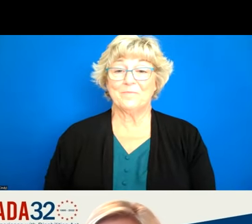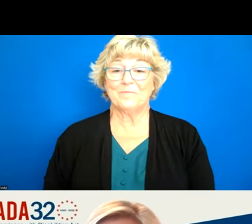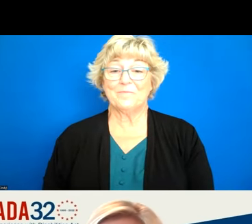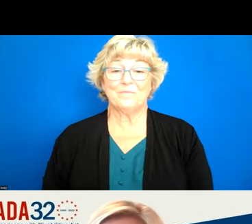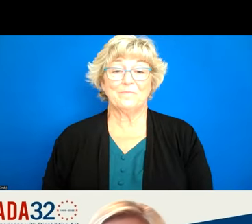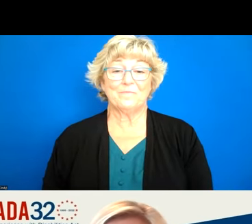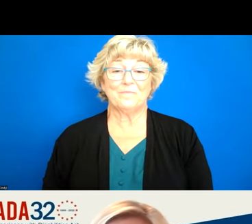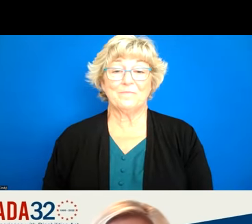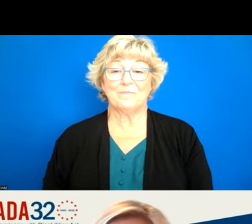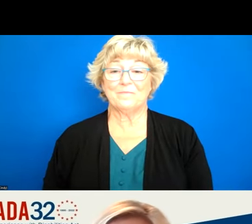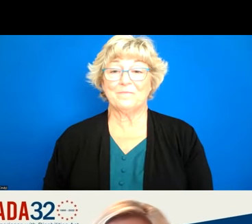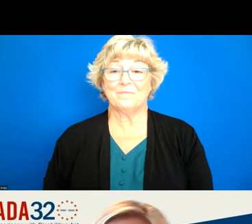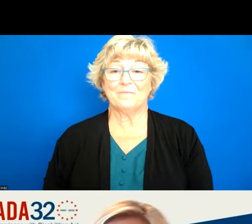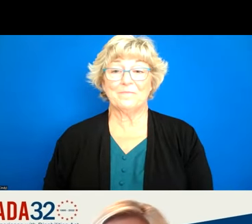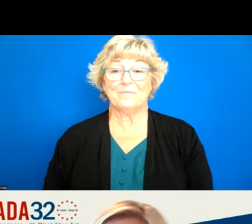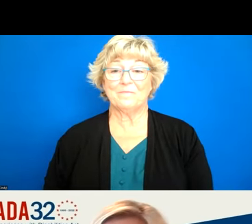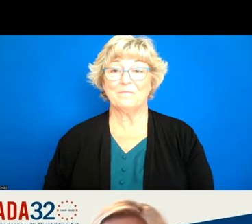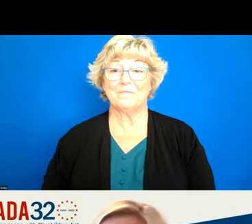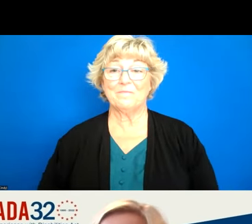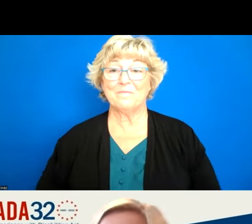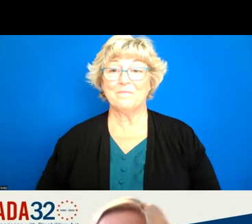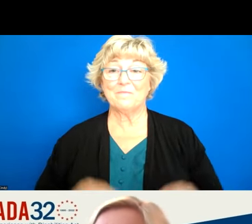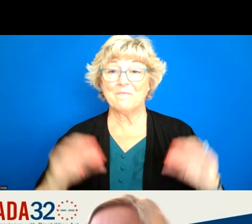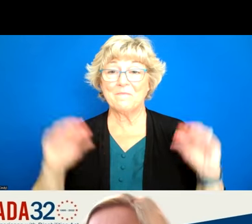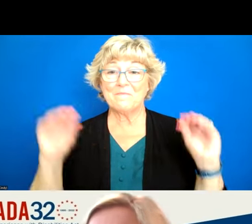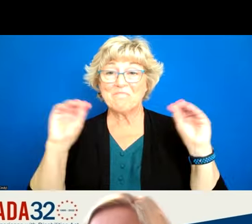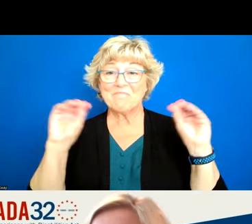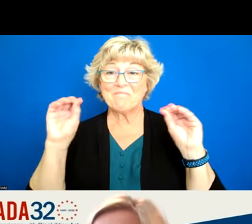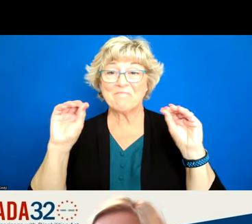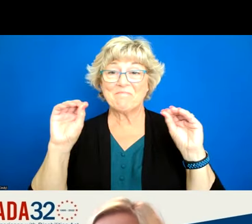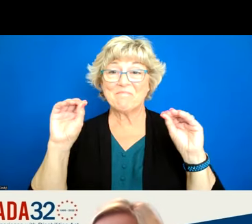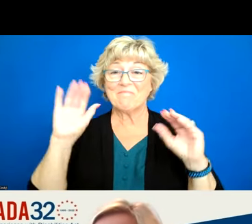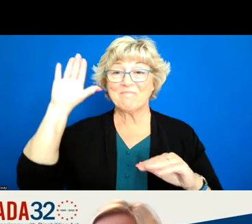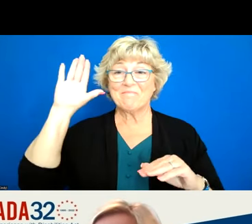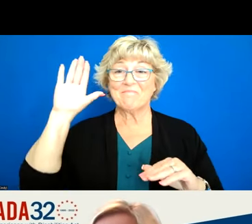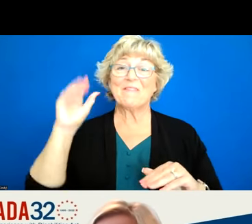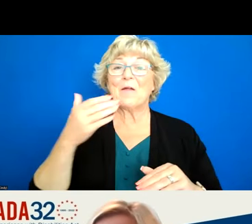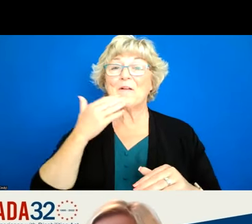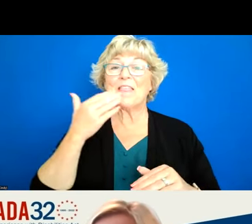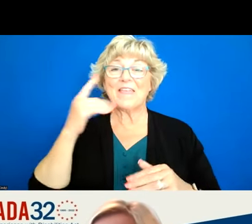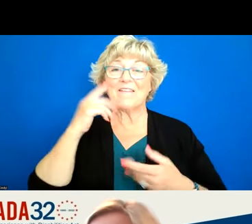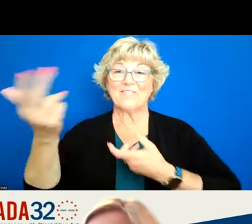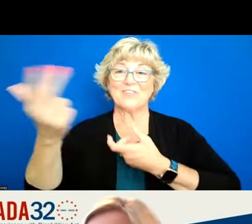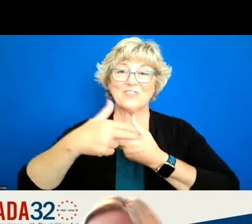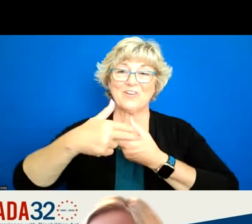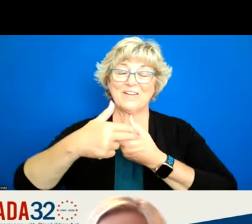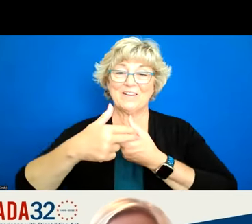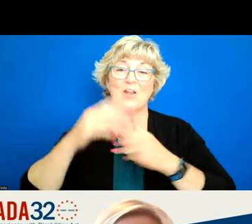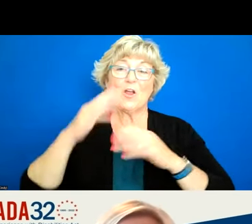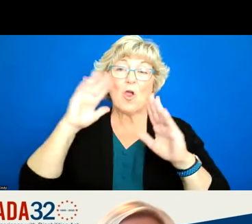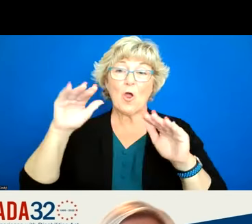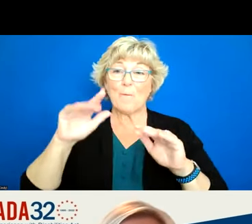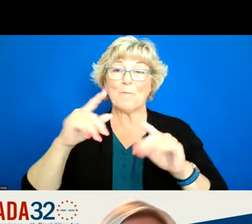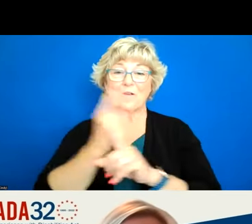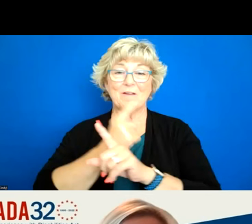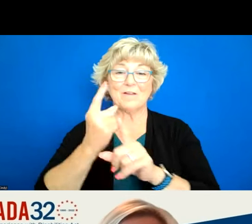um not seeing any hands raised well thanks thank you so much for taking time to join us um we hope you'll be regular